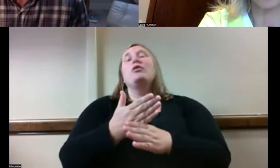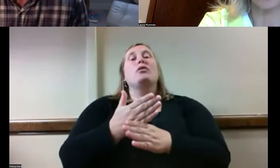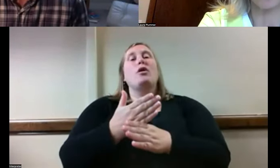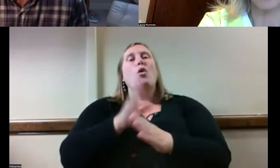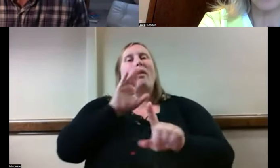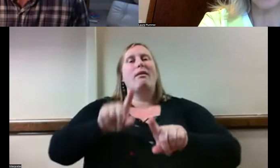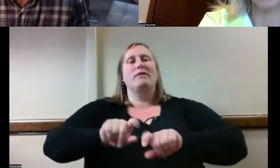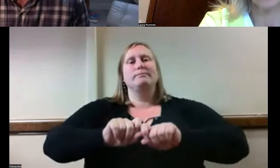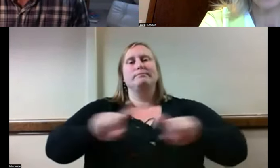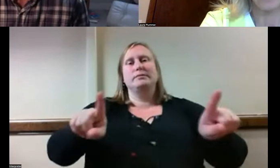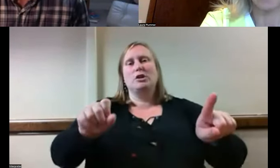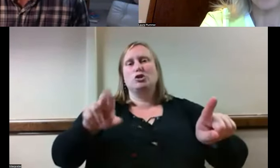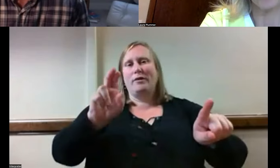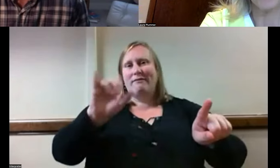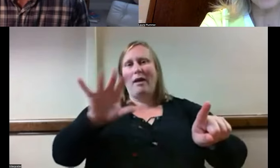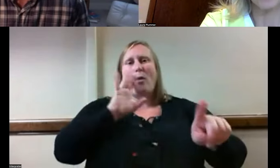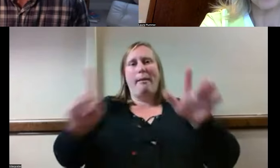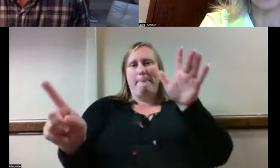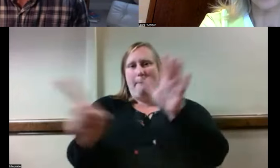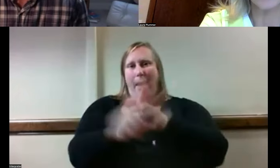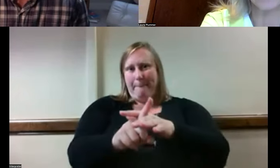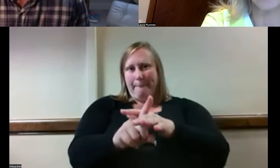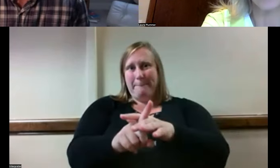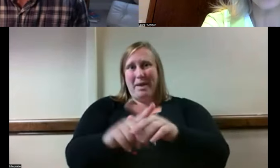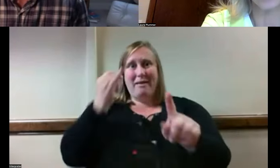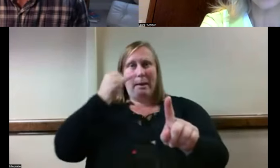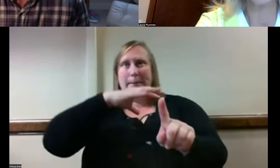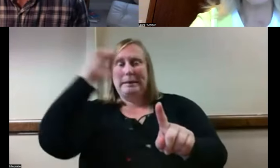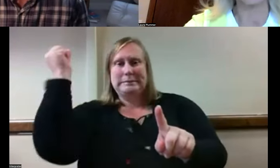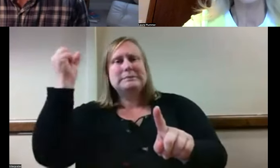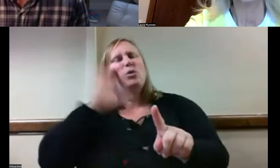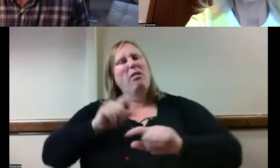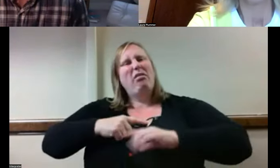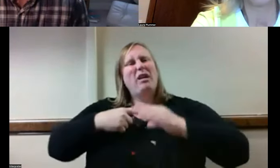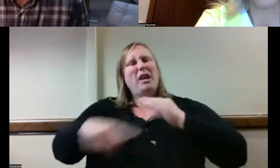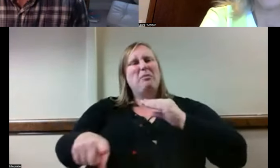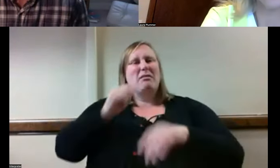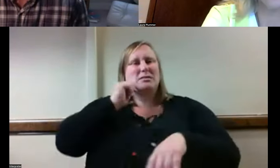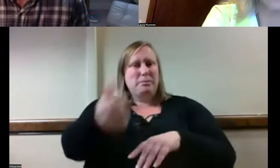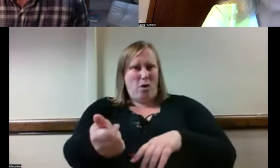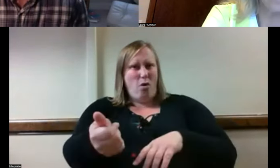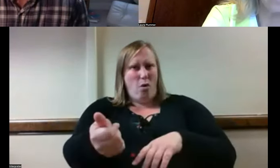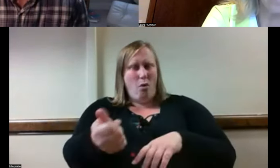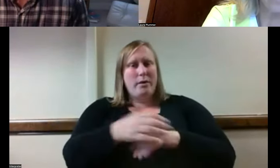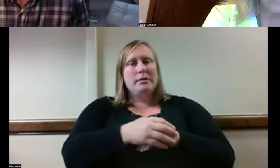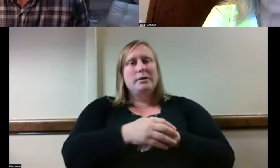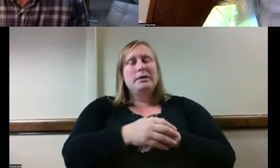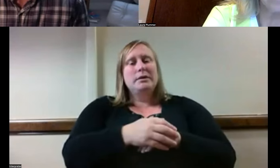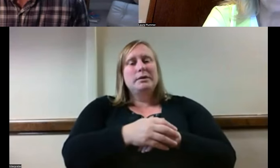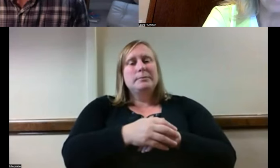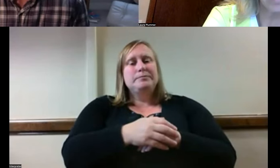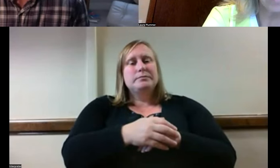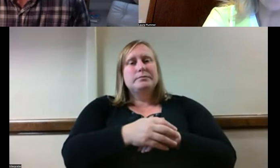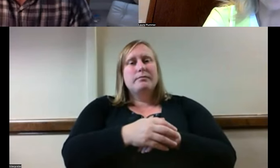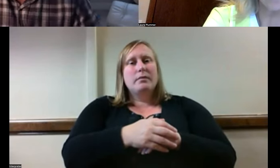survey that pops up here at the end. But if you miss it, it'll also be emailed to you tomorrow. And along with